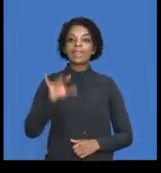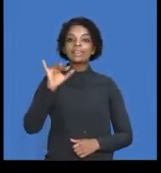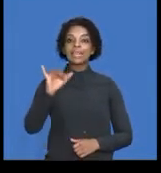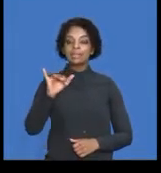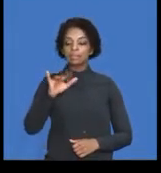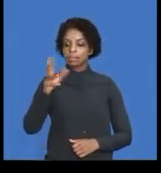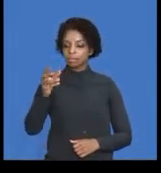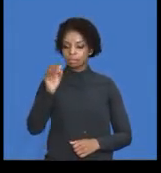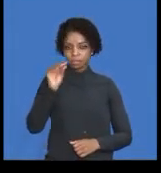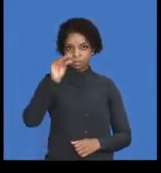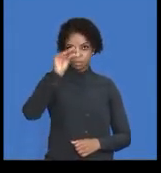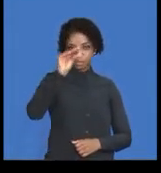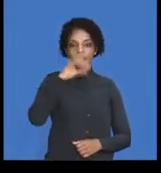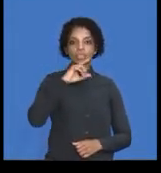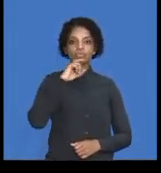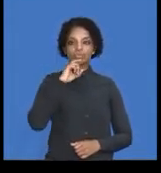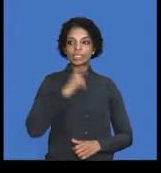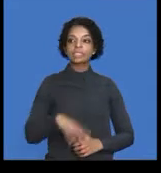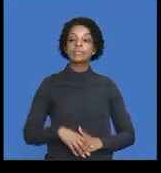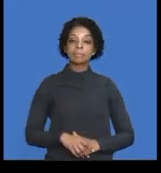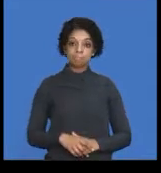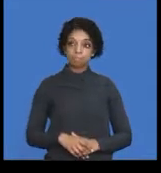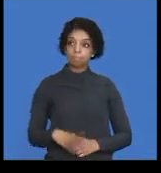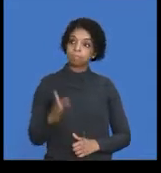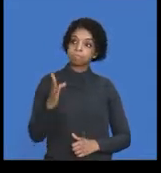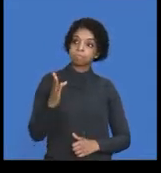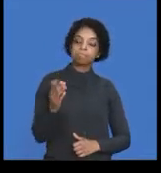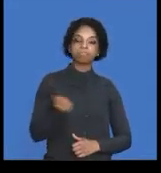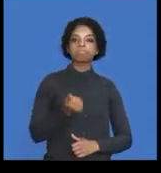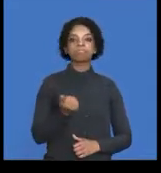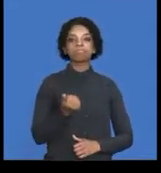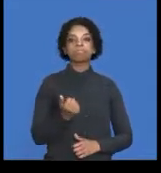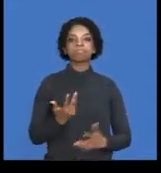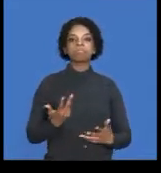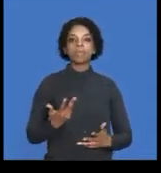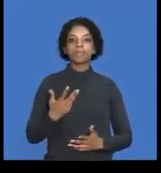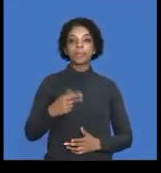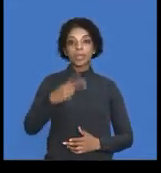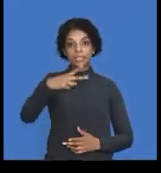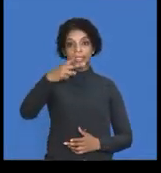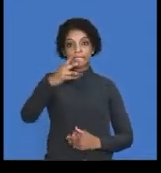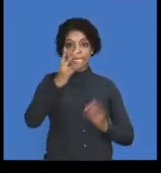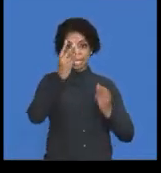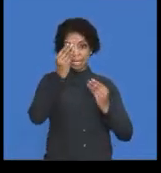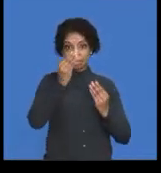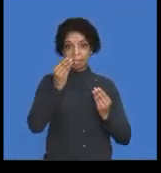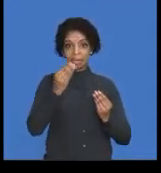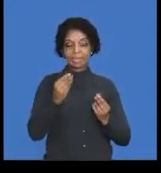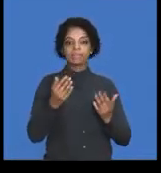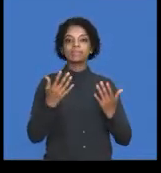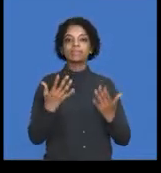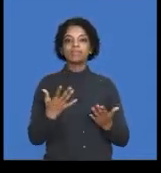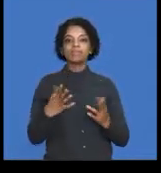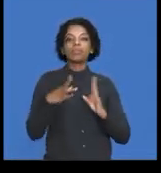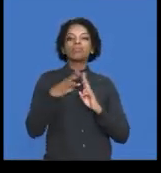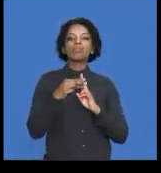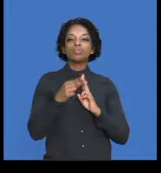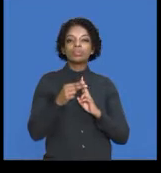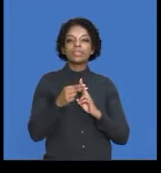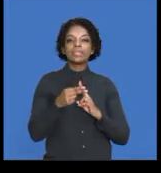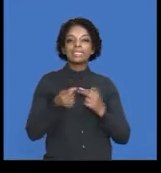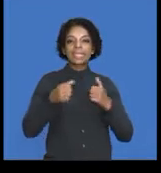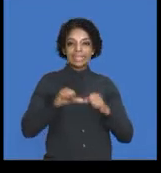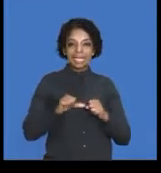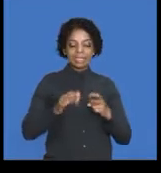use it. There's my 18.85, my selling price per unit minus what? My variable